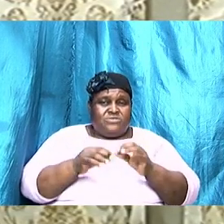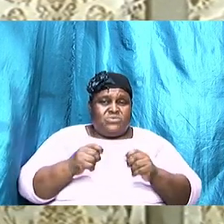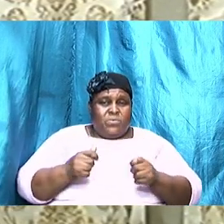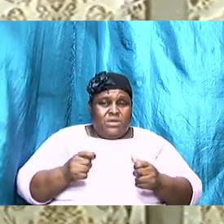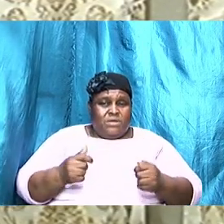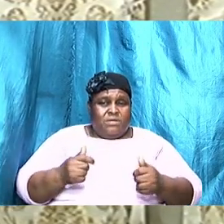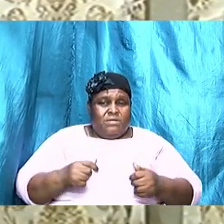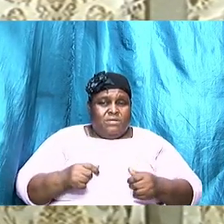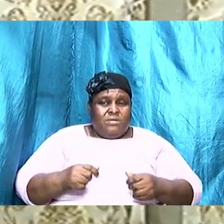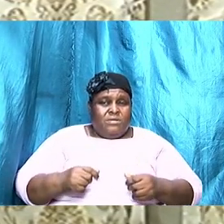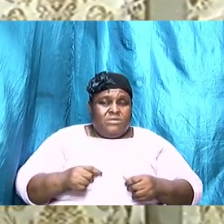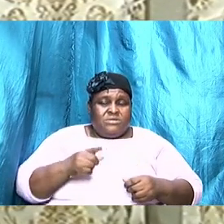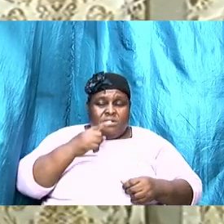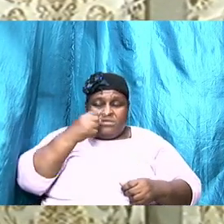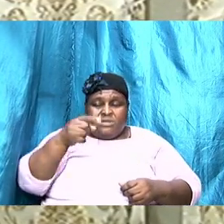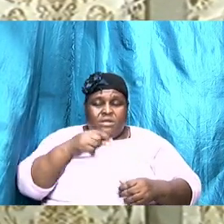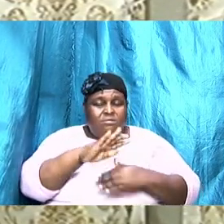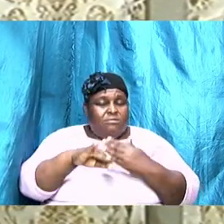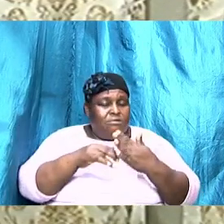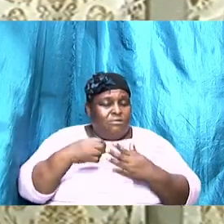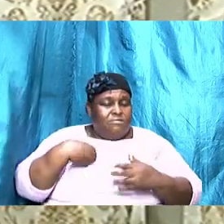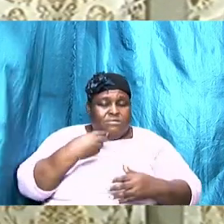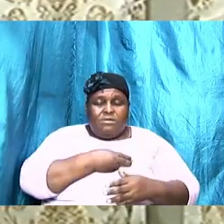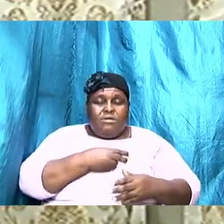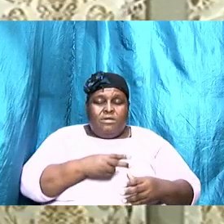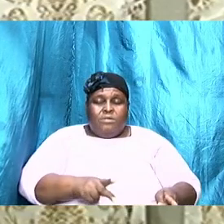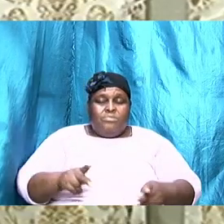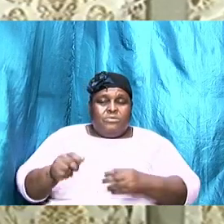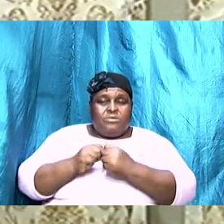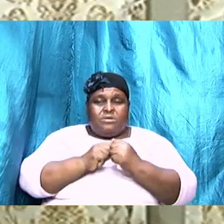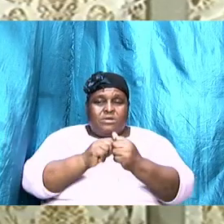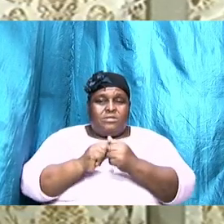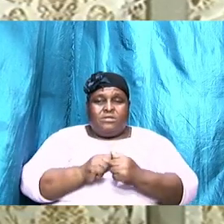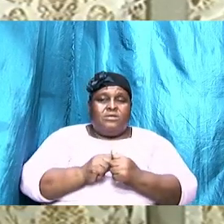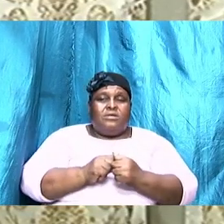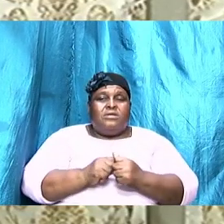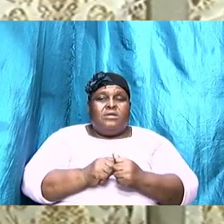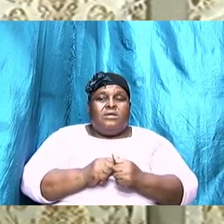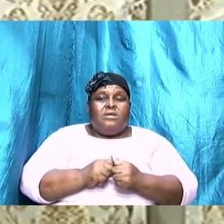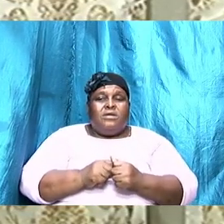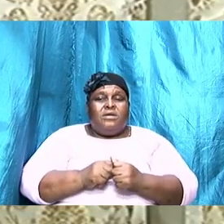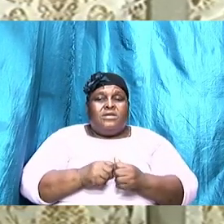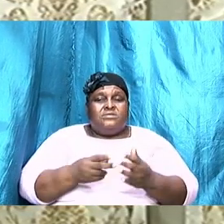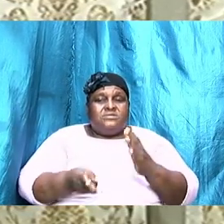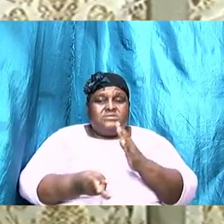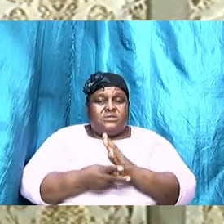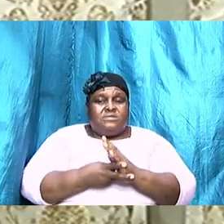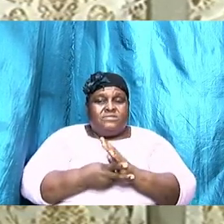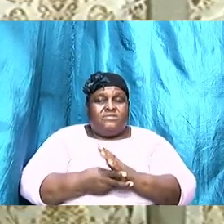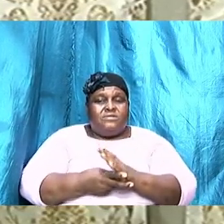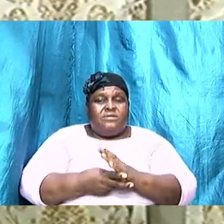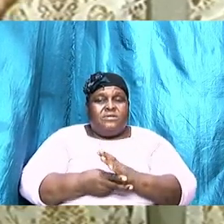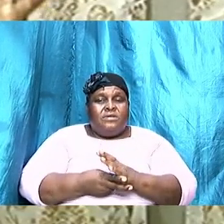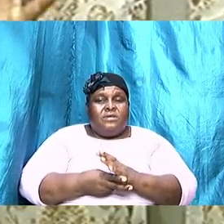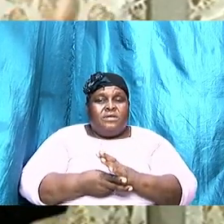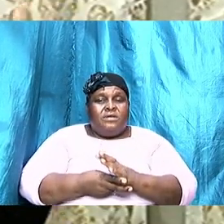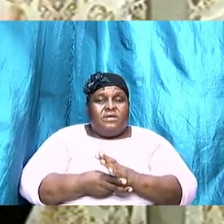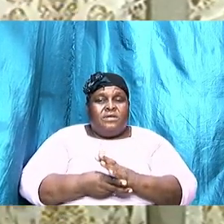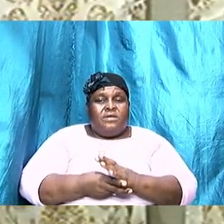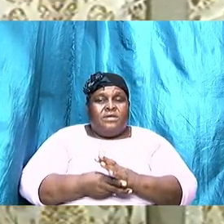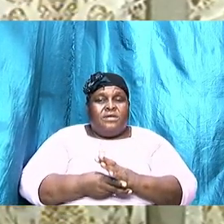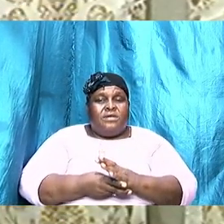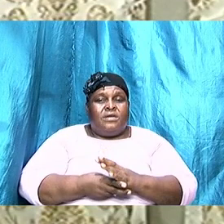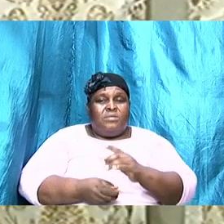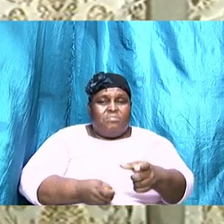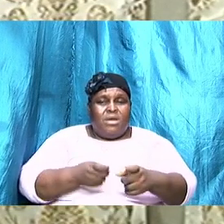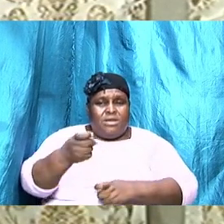urge all of us let's put it together let's budget let's reassess how we deal with money it is not separate